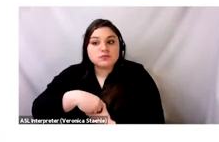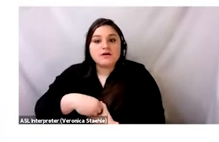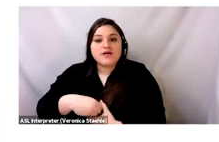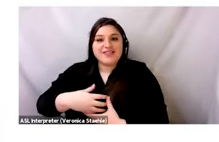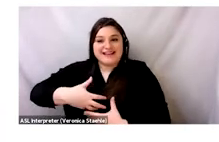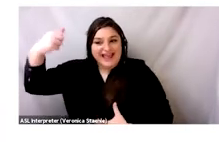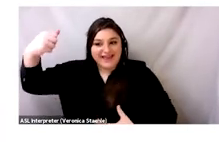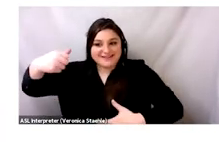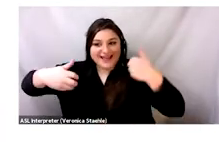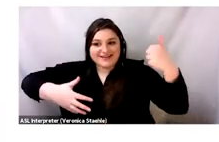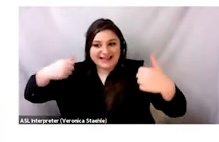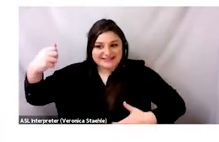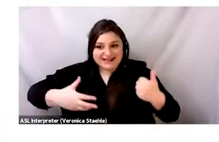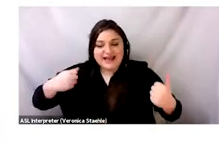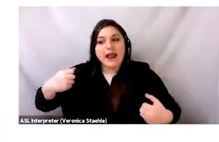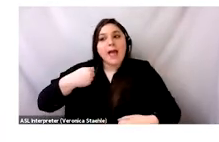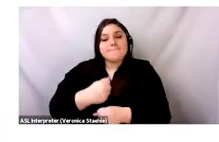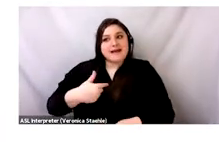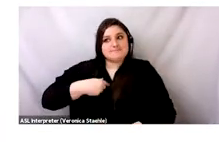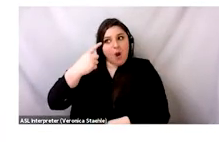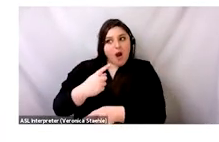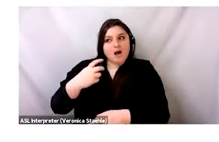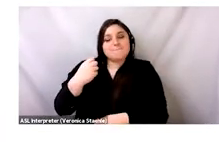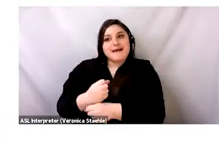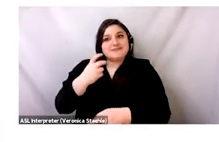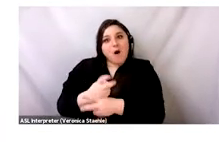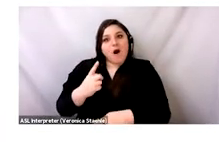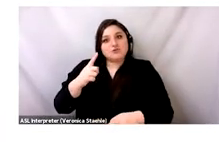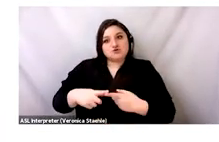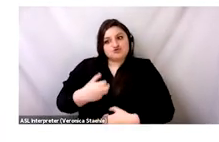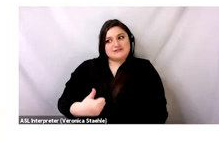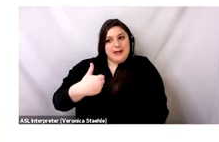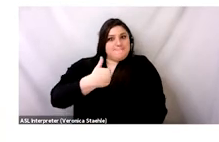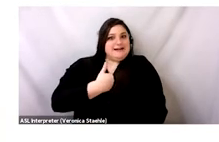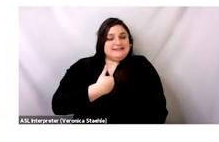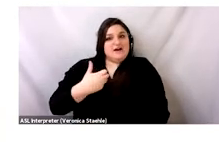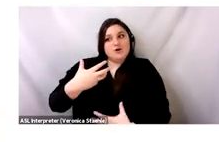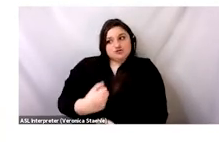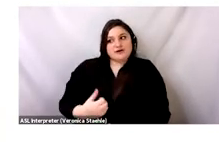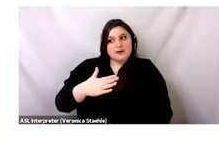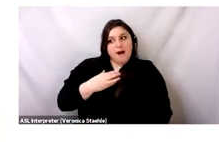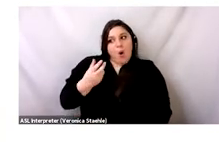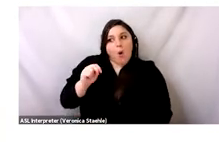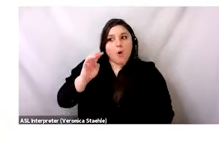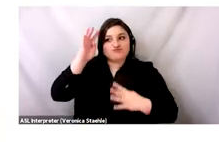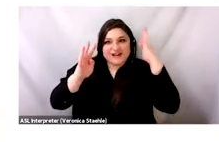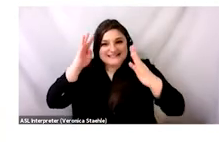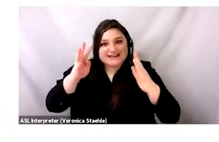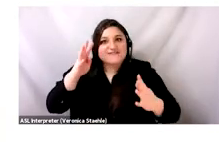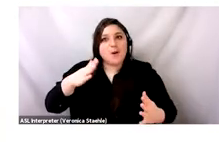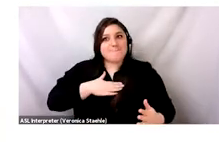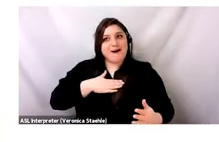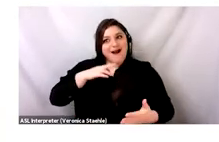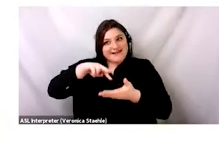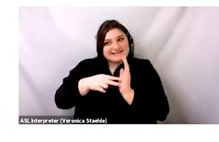as a people, our cultural way of dress becomes a norm, it makes it difficult for you to even trust in your own creativity or your own line